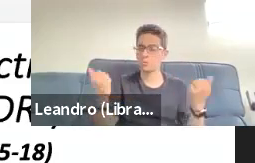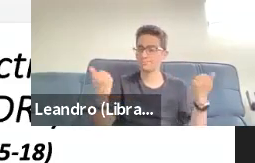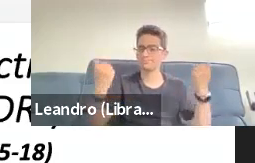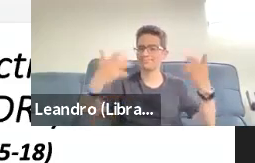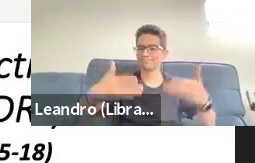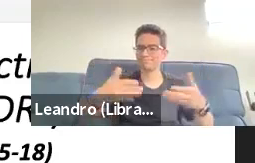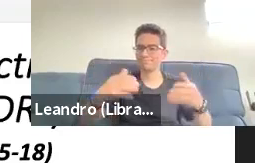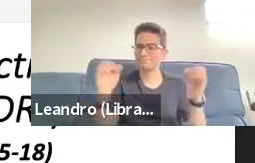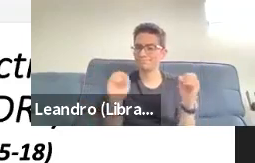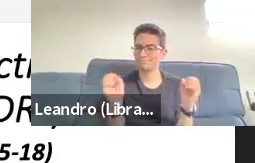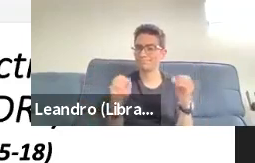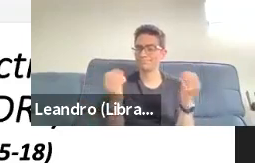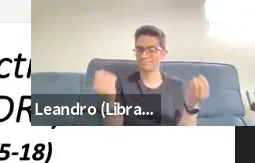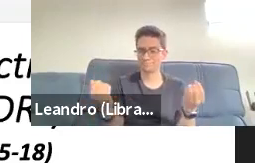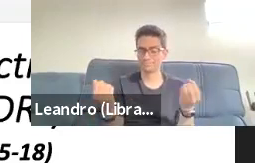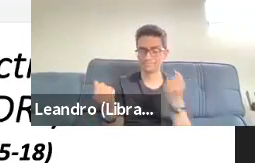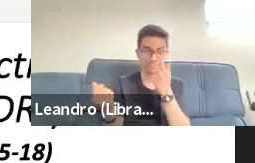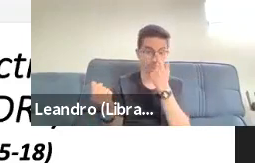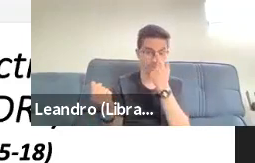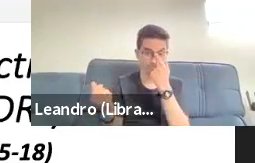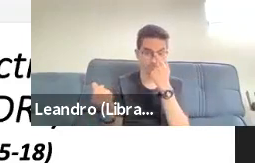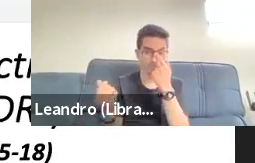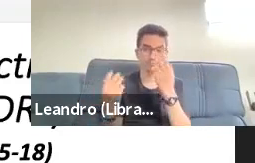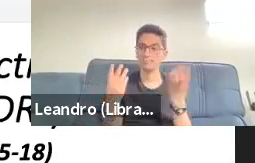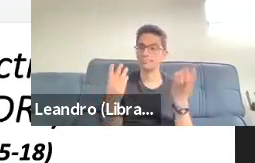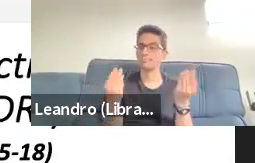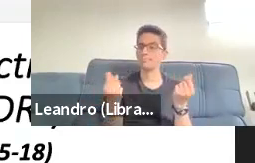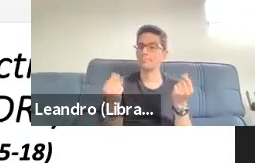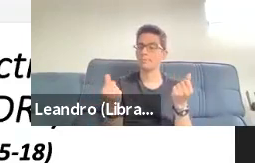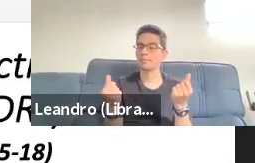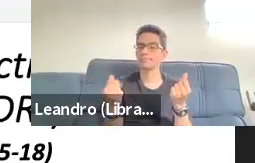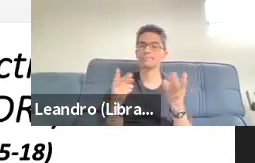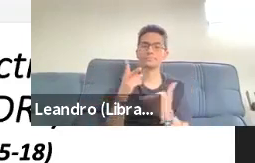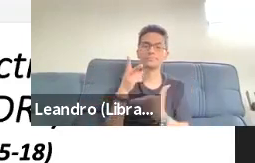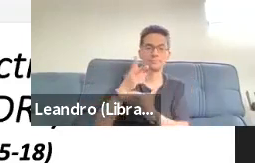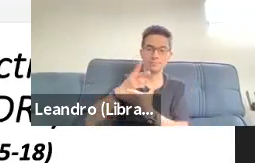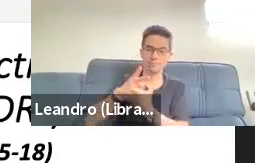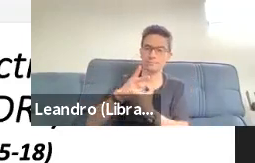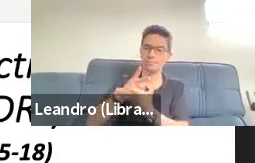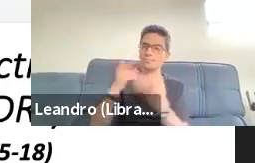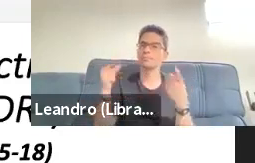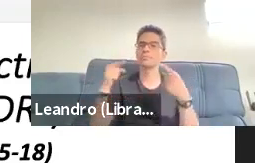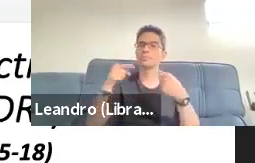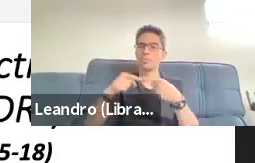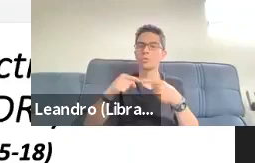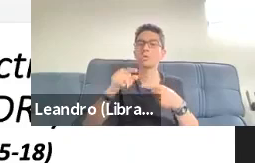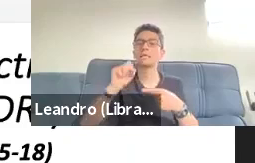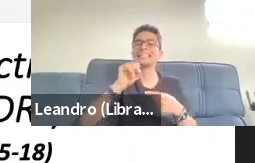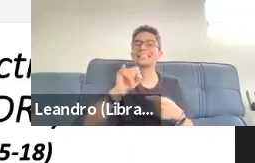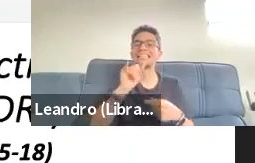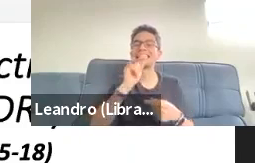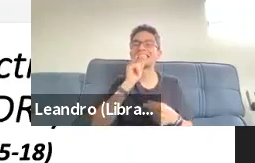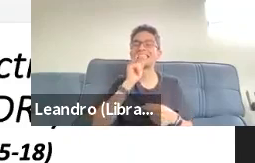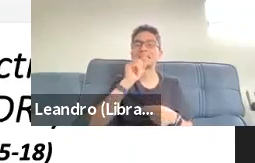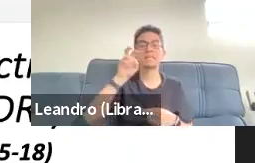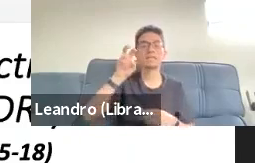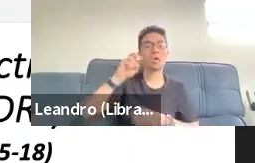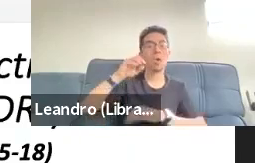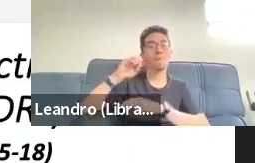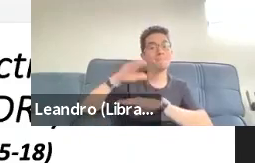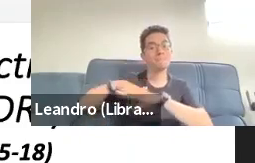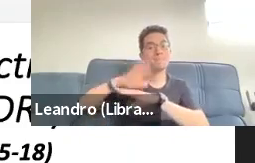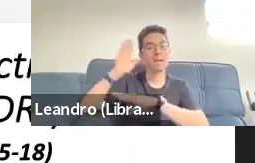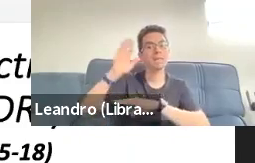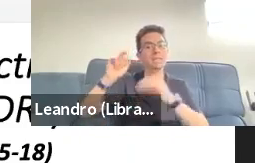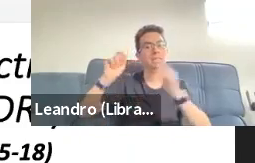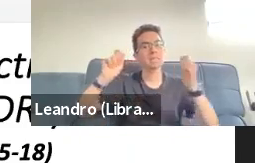past about five turns, I think was our operational rule, didn't get counted as repetition. So we were really trying